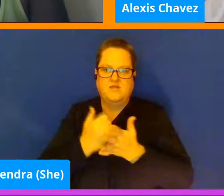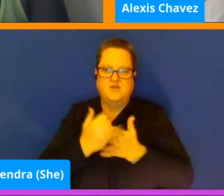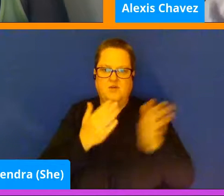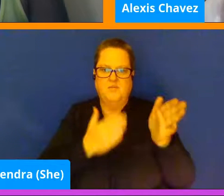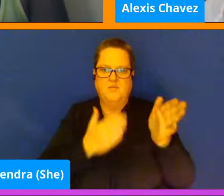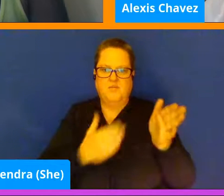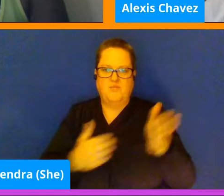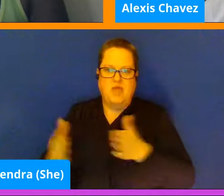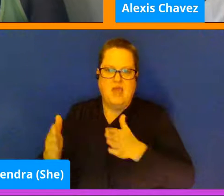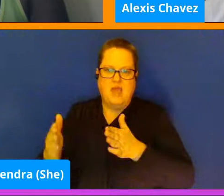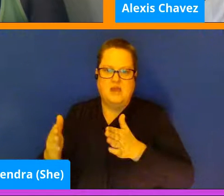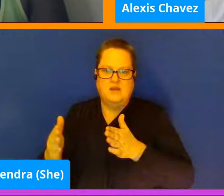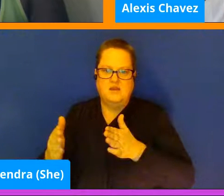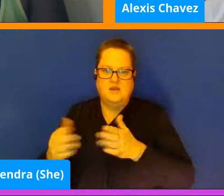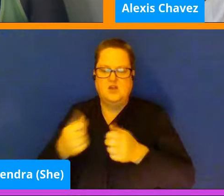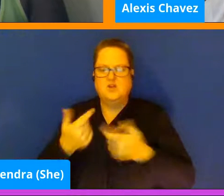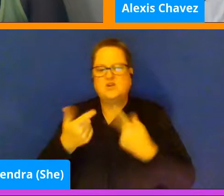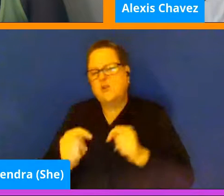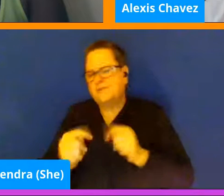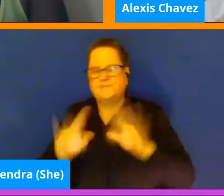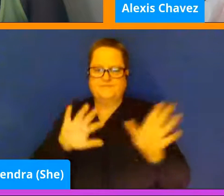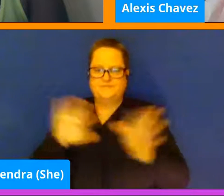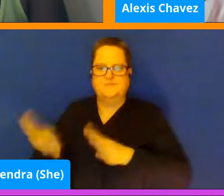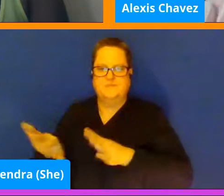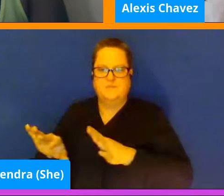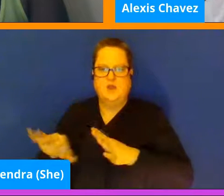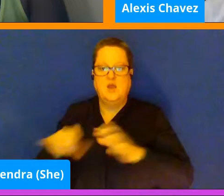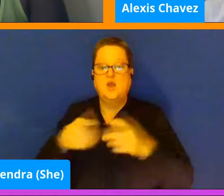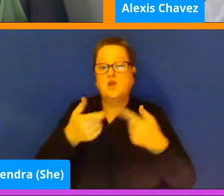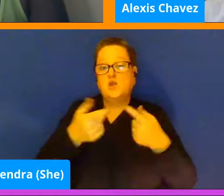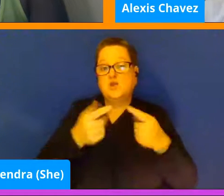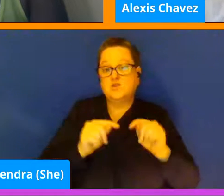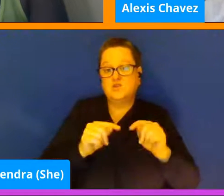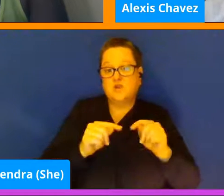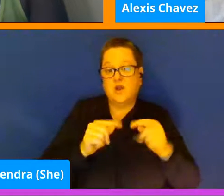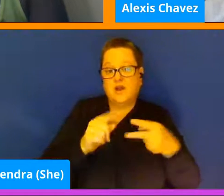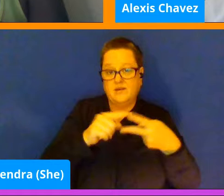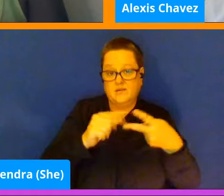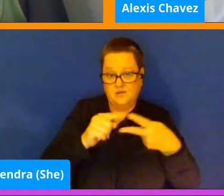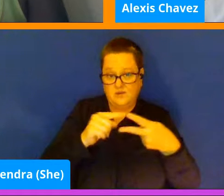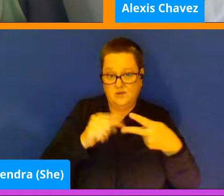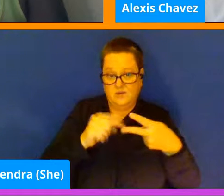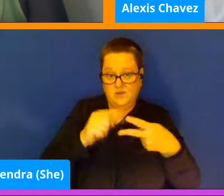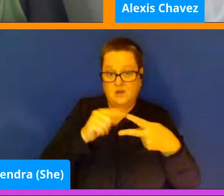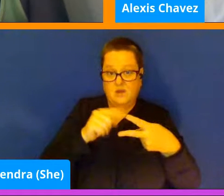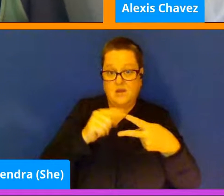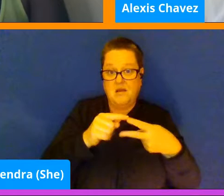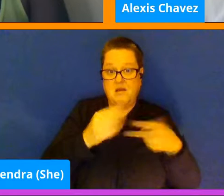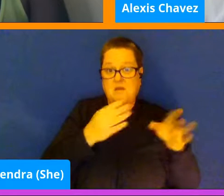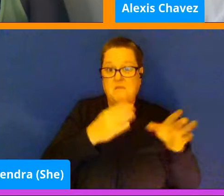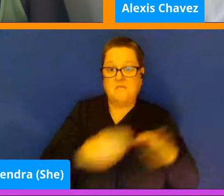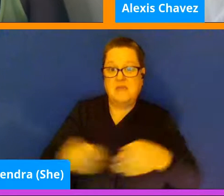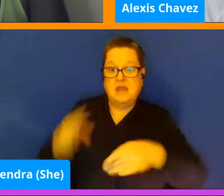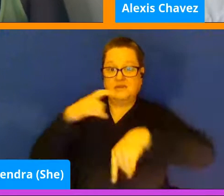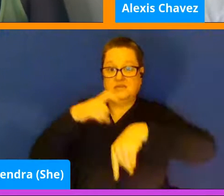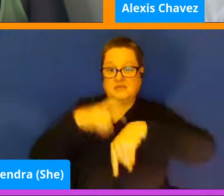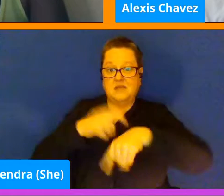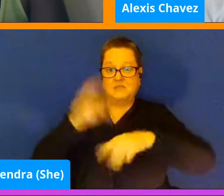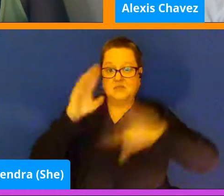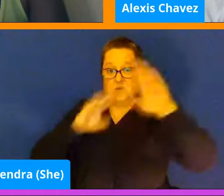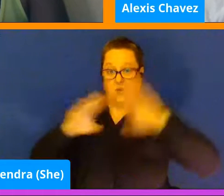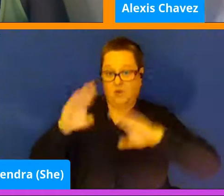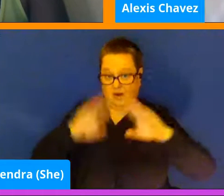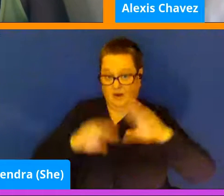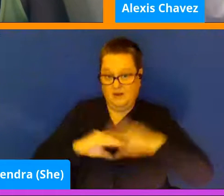You can try this one of two ways. Sometimes people can plan when they're going to worry about things. And so you say, OK,